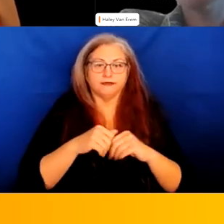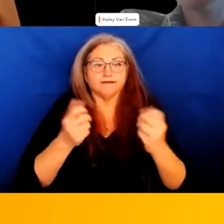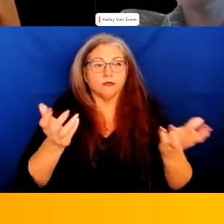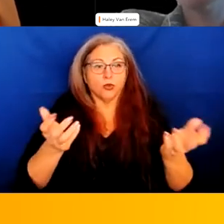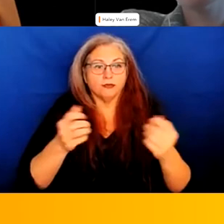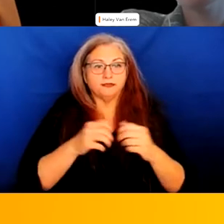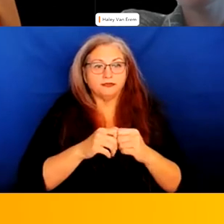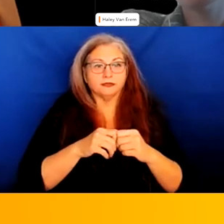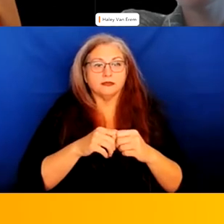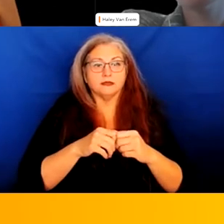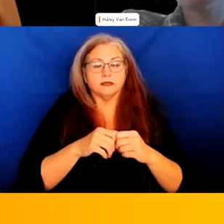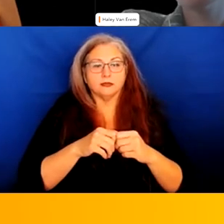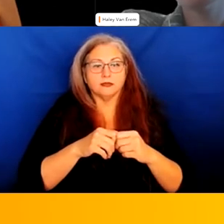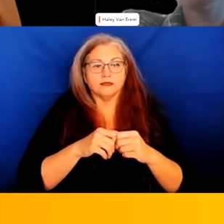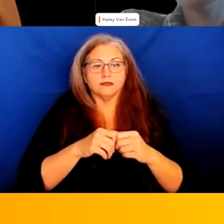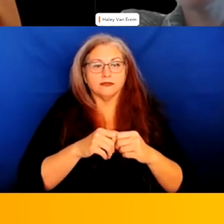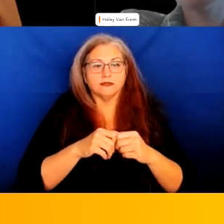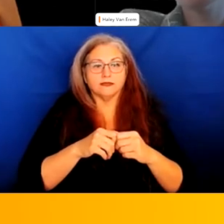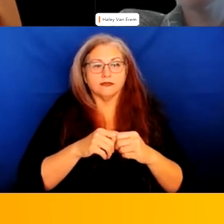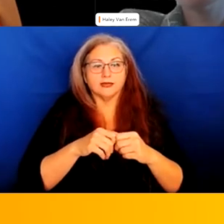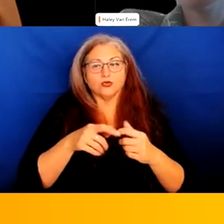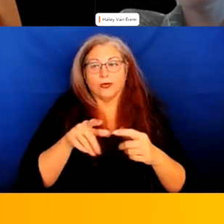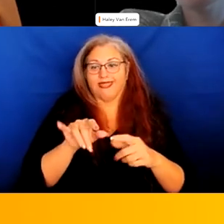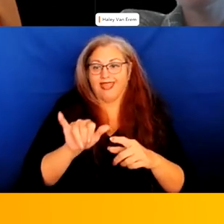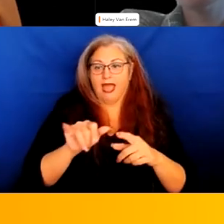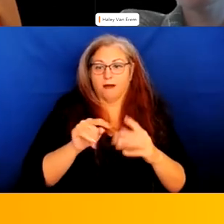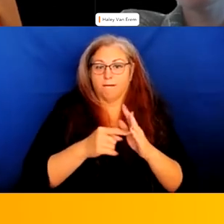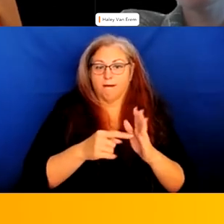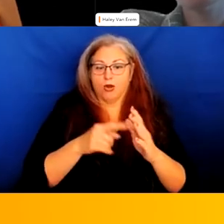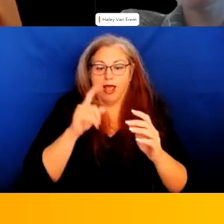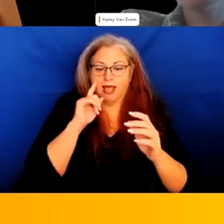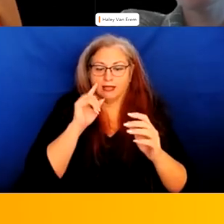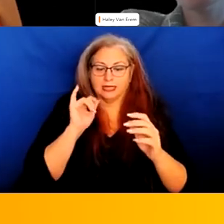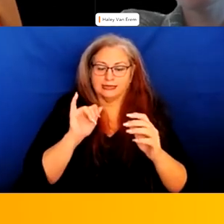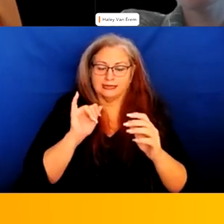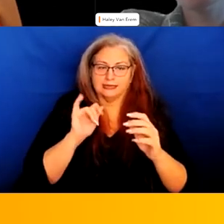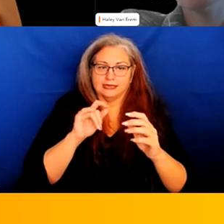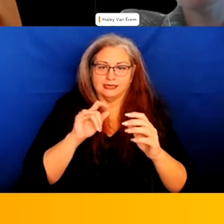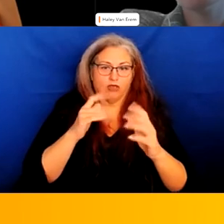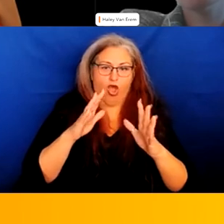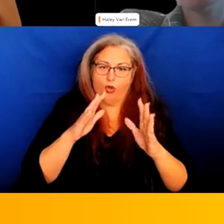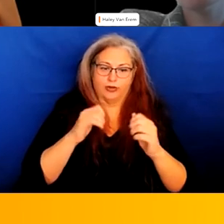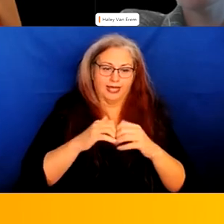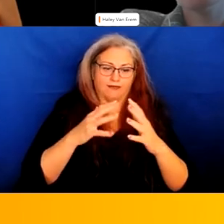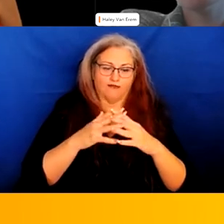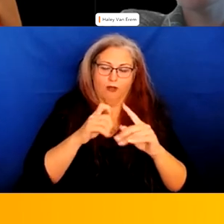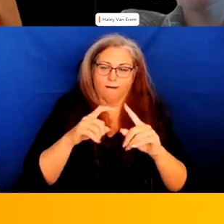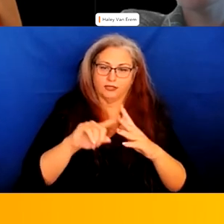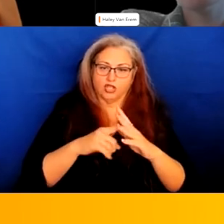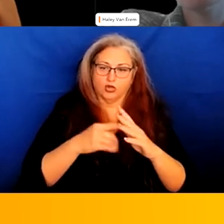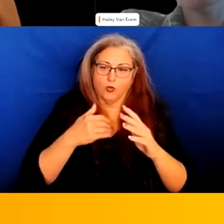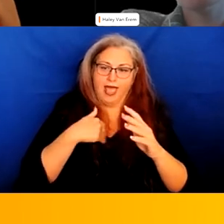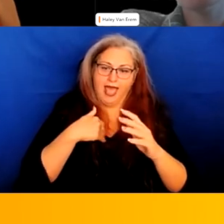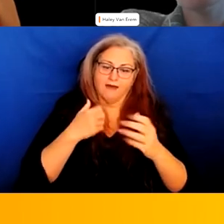you know that model i think is geared up from the start to have social